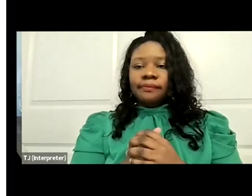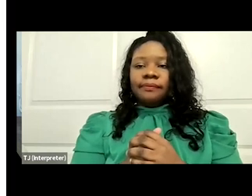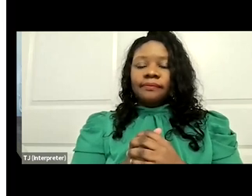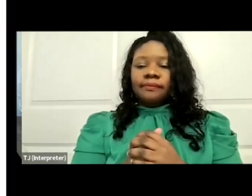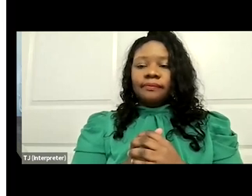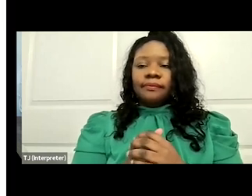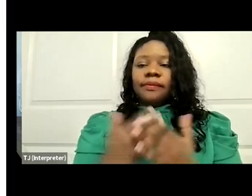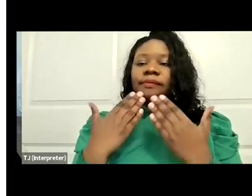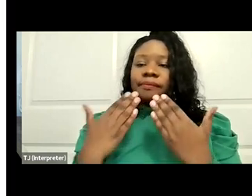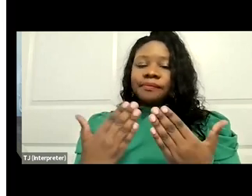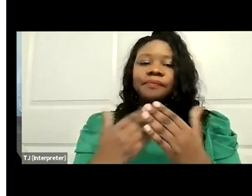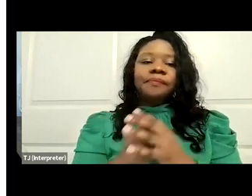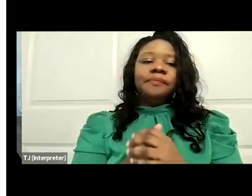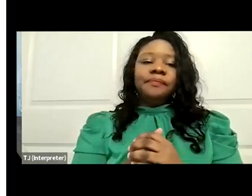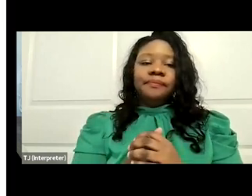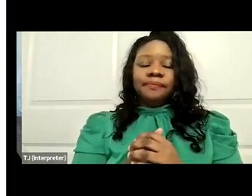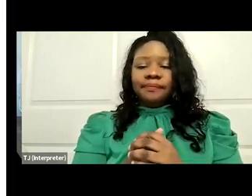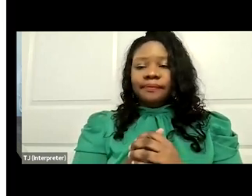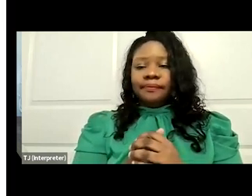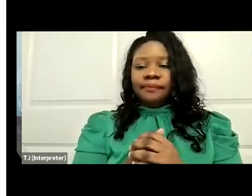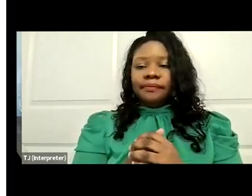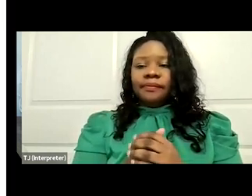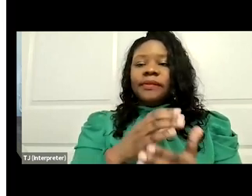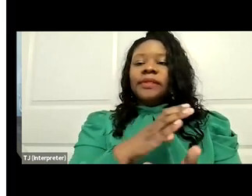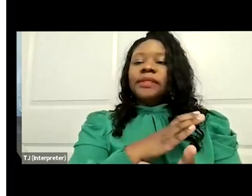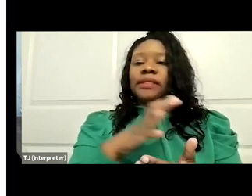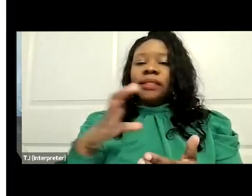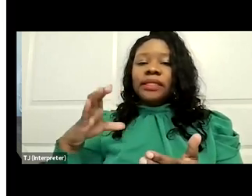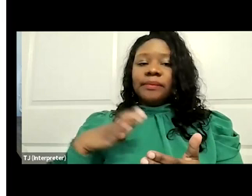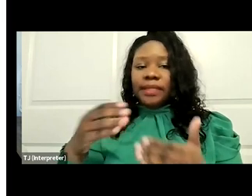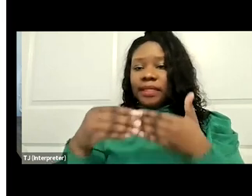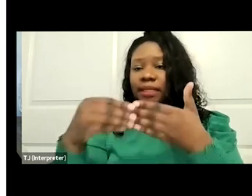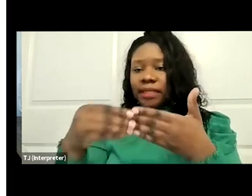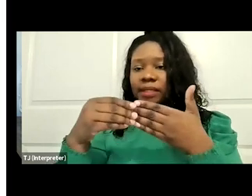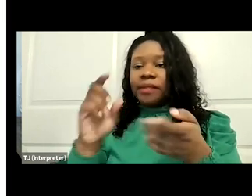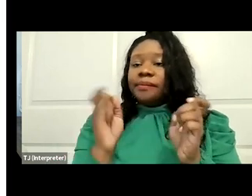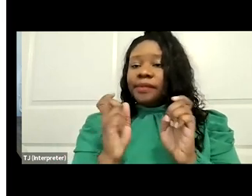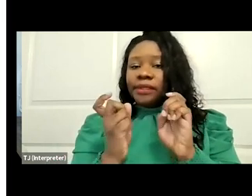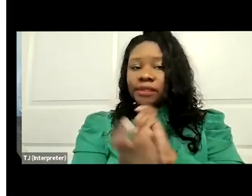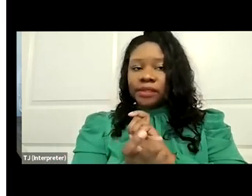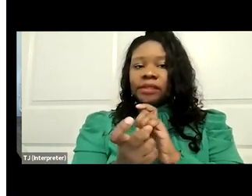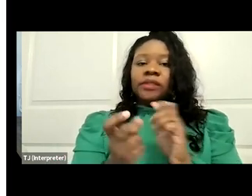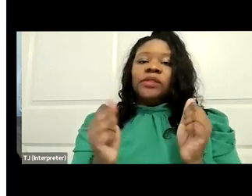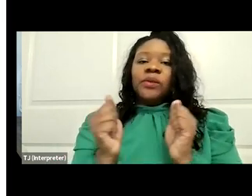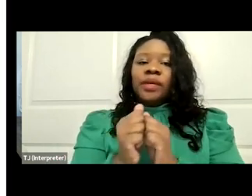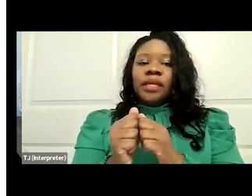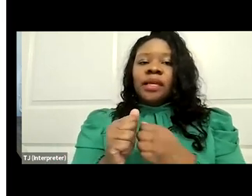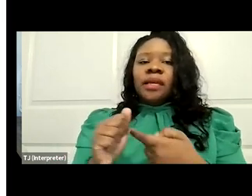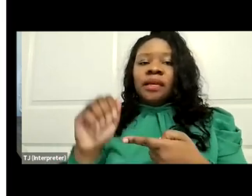Thank you. So committee leadership changes. With the flip in the House,